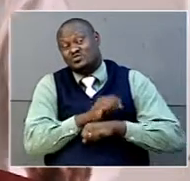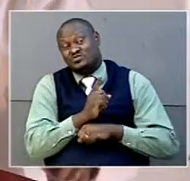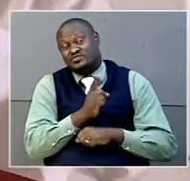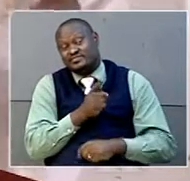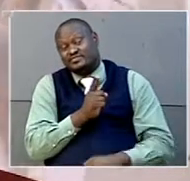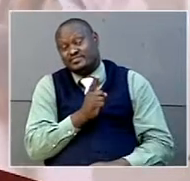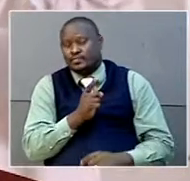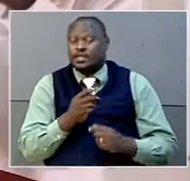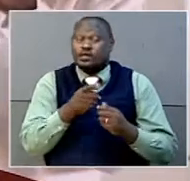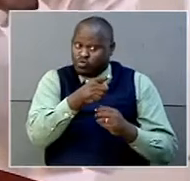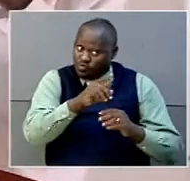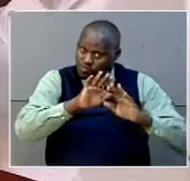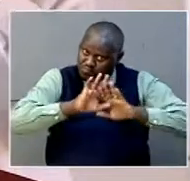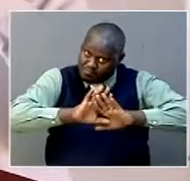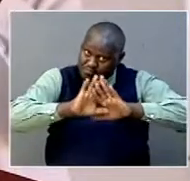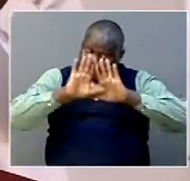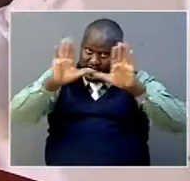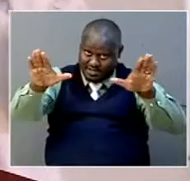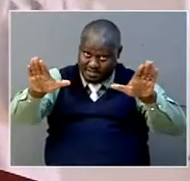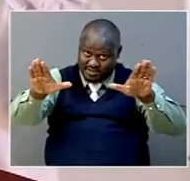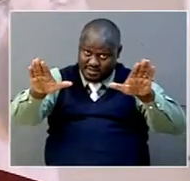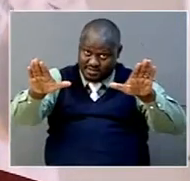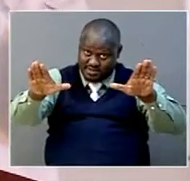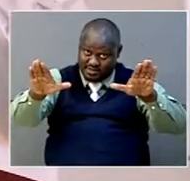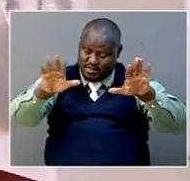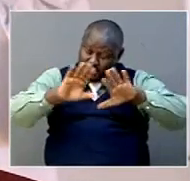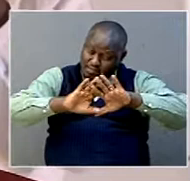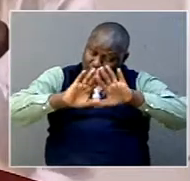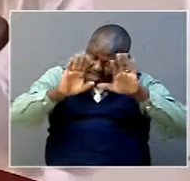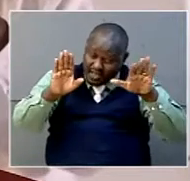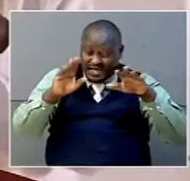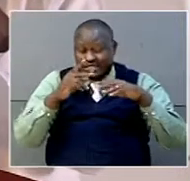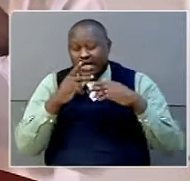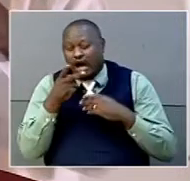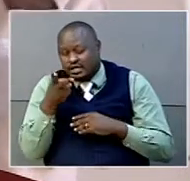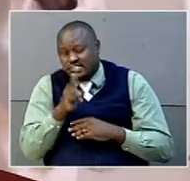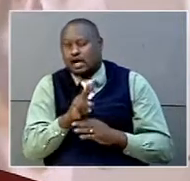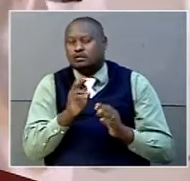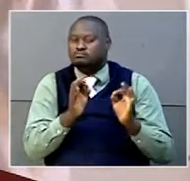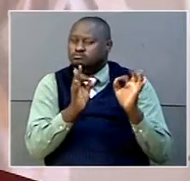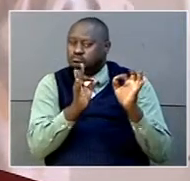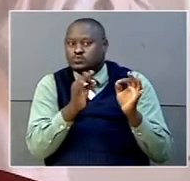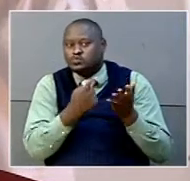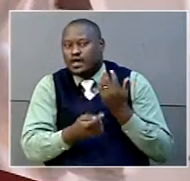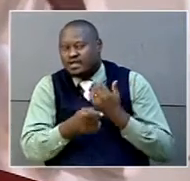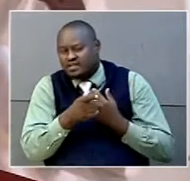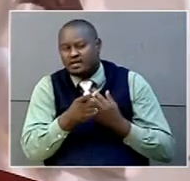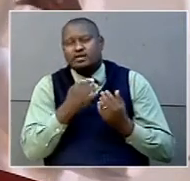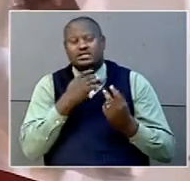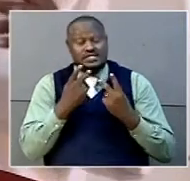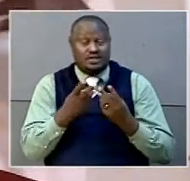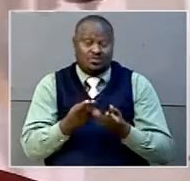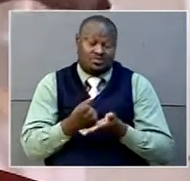So, you go back and get an honest answer to these two questions.